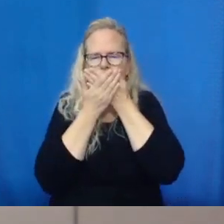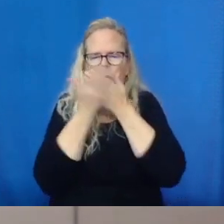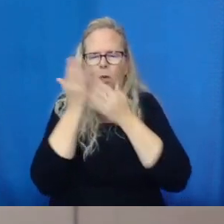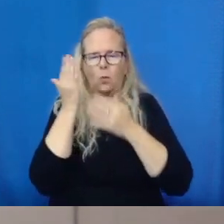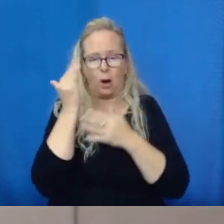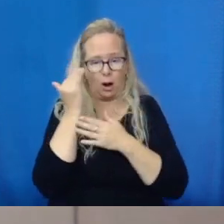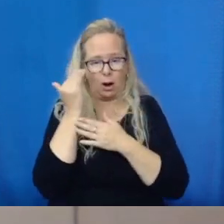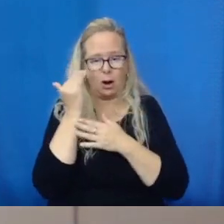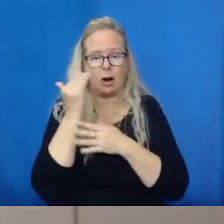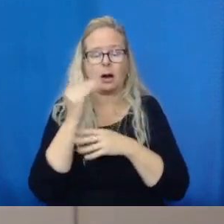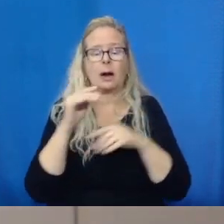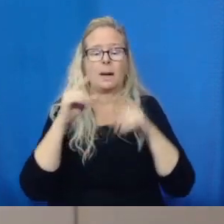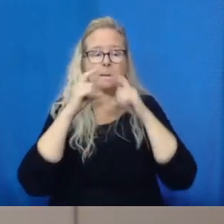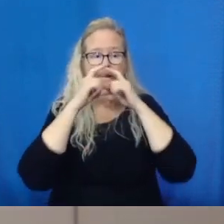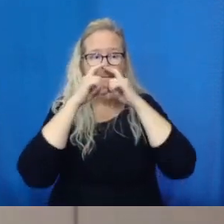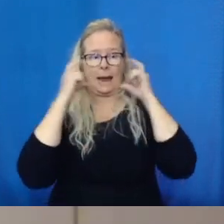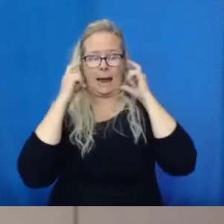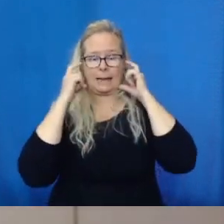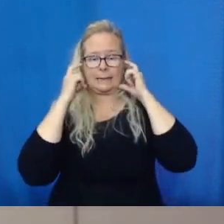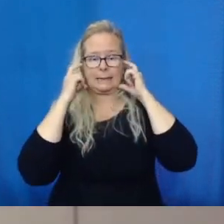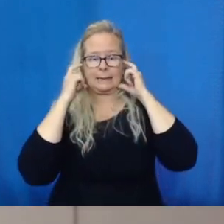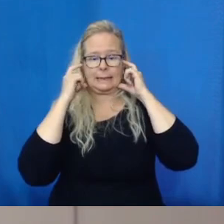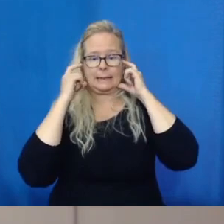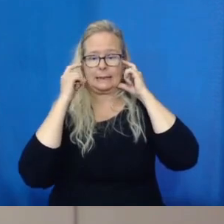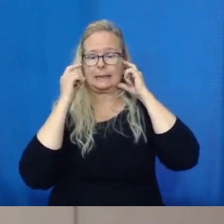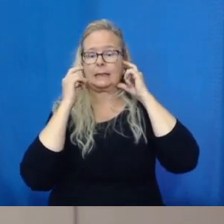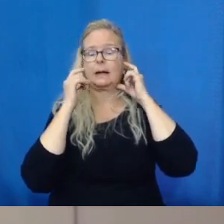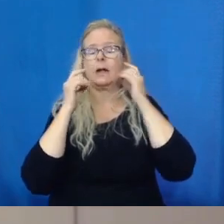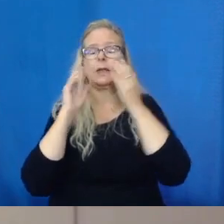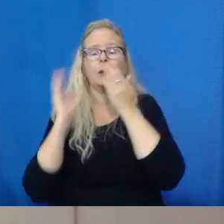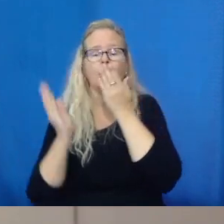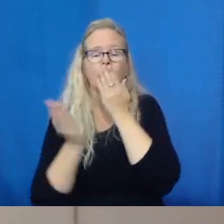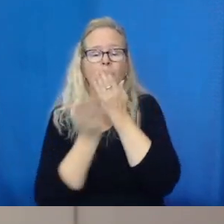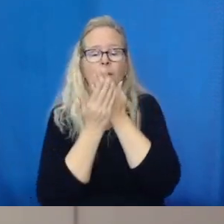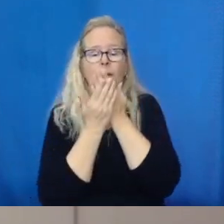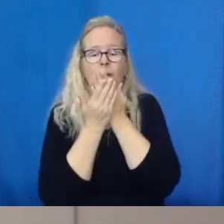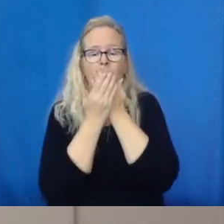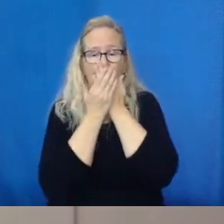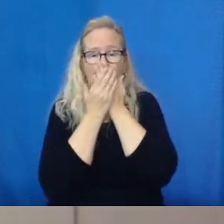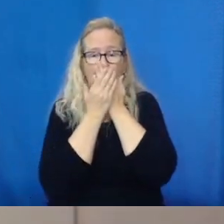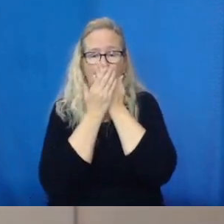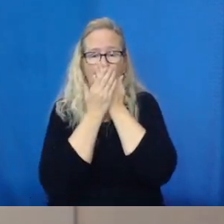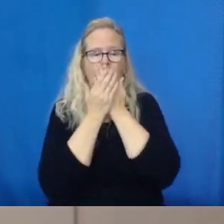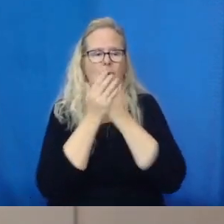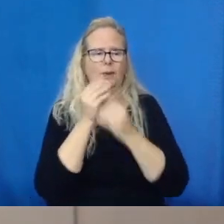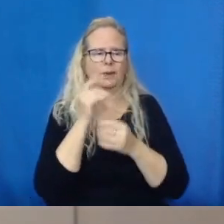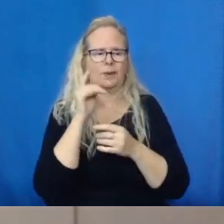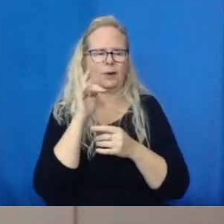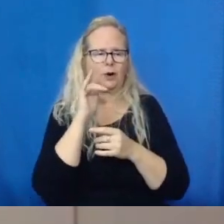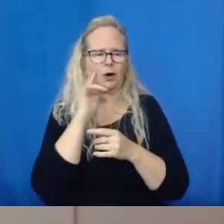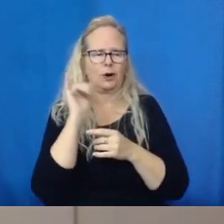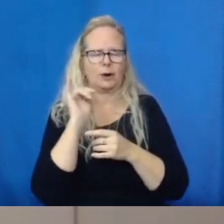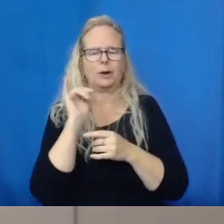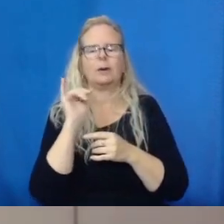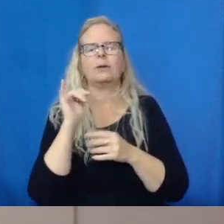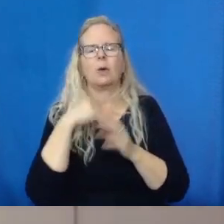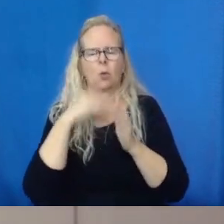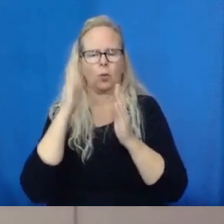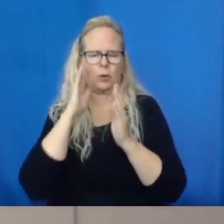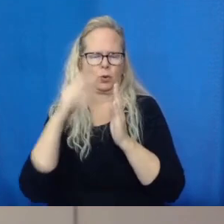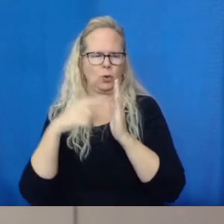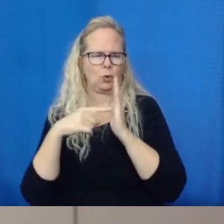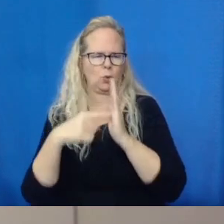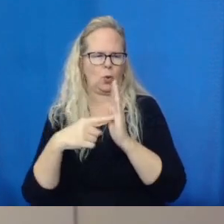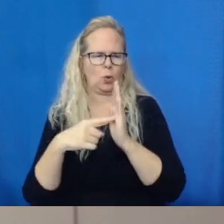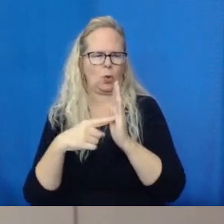this one is a fit, fix the mask, mask brace, which can be purchased, you can also